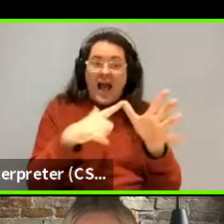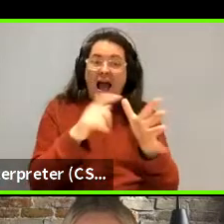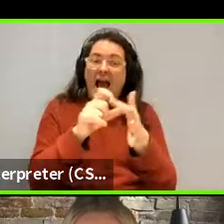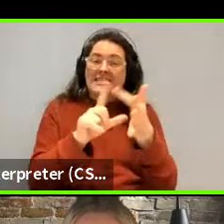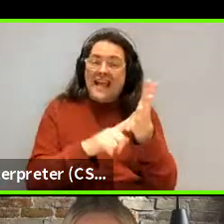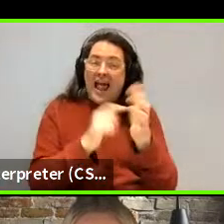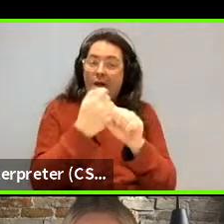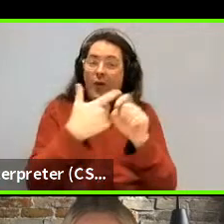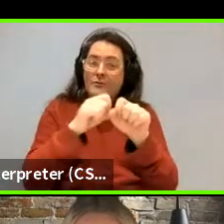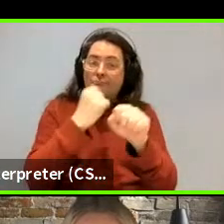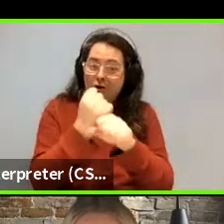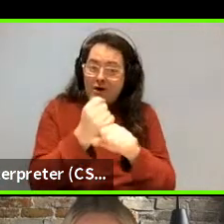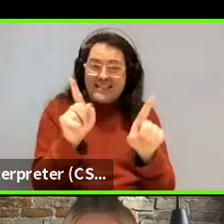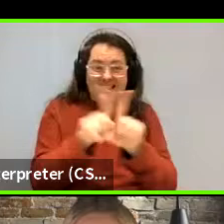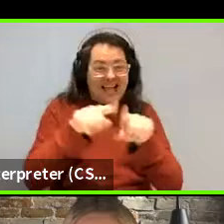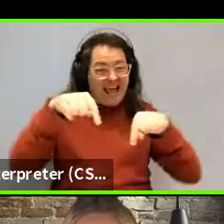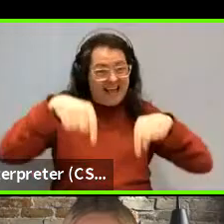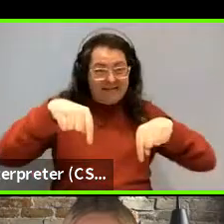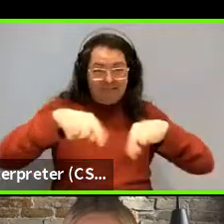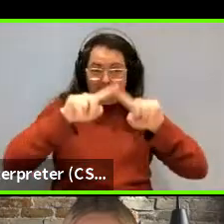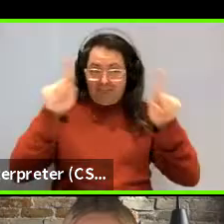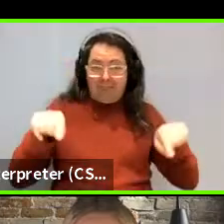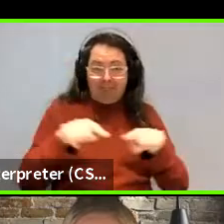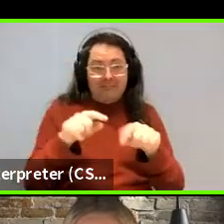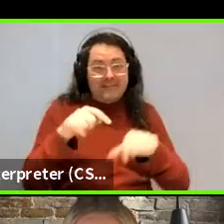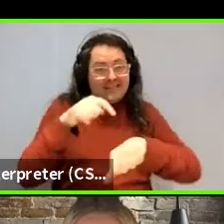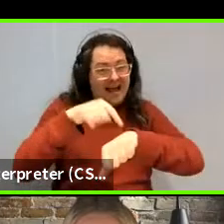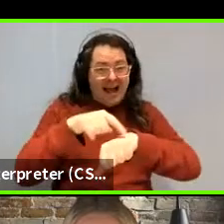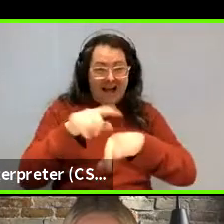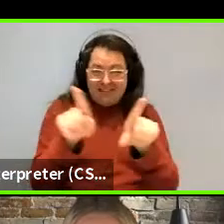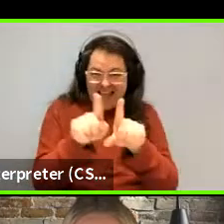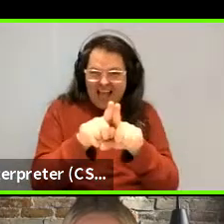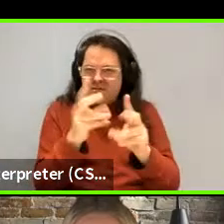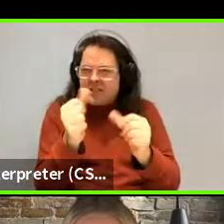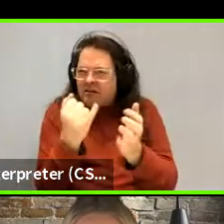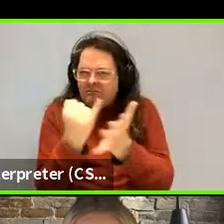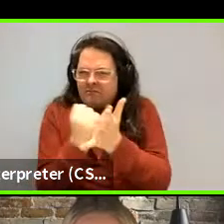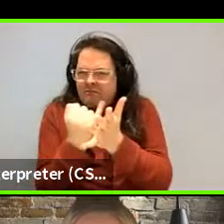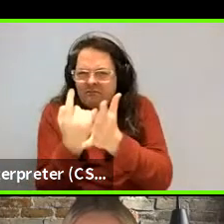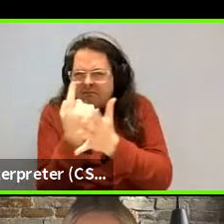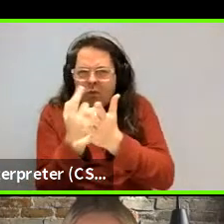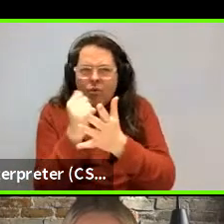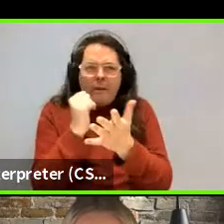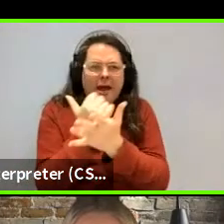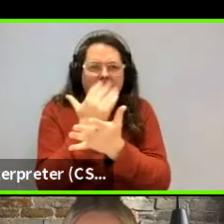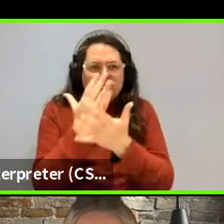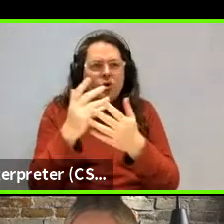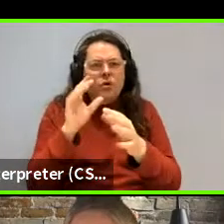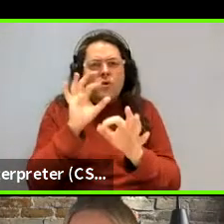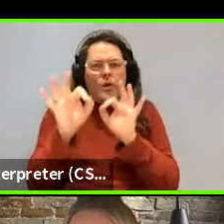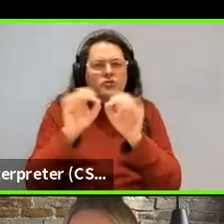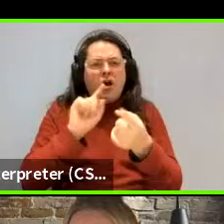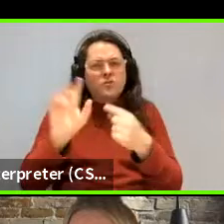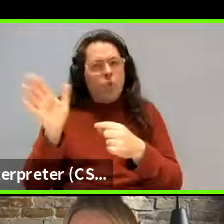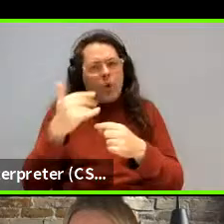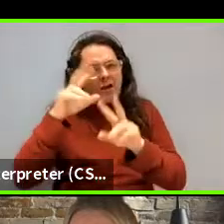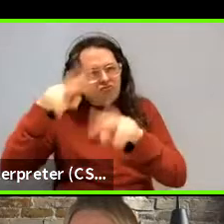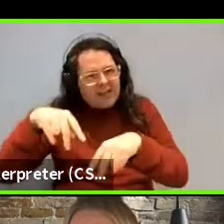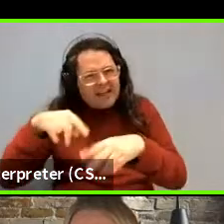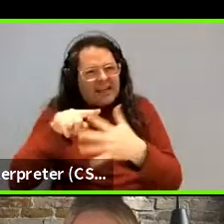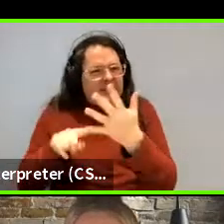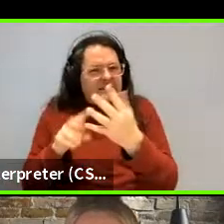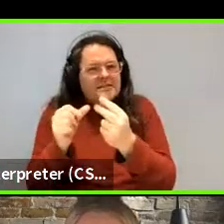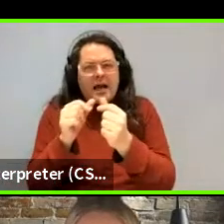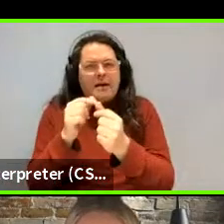So same time, same place. And we'll try to work out some of these little bugs and get the question answers visible to everyone and stuff like that. Um, we really